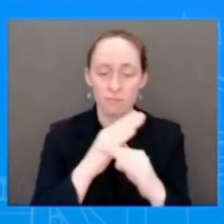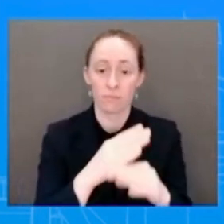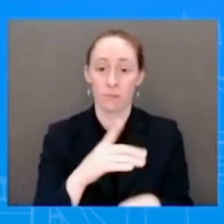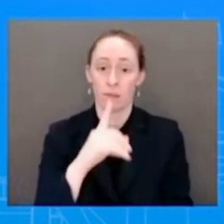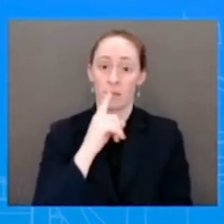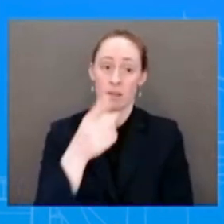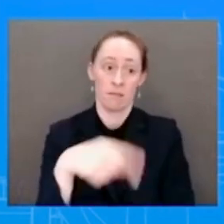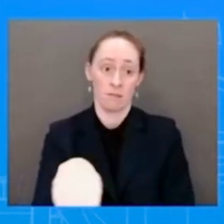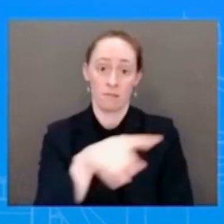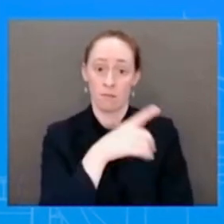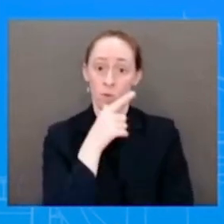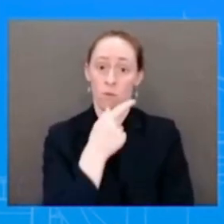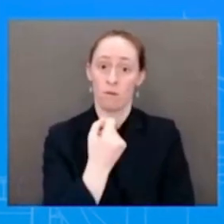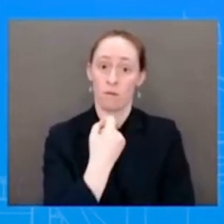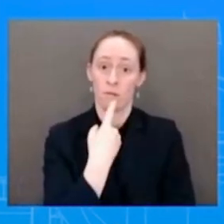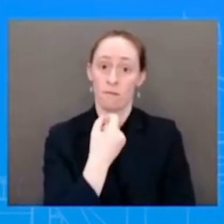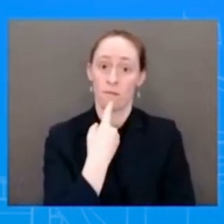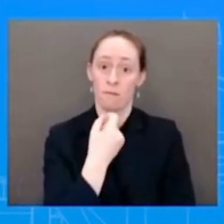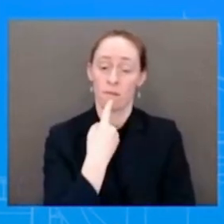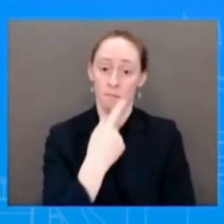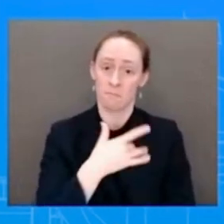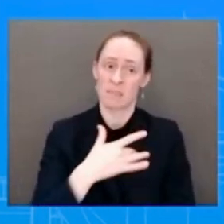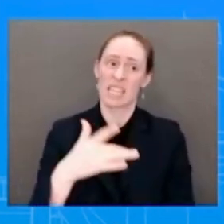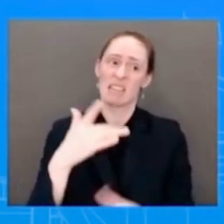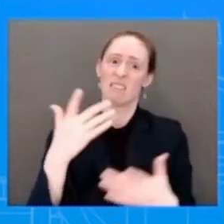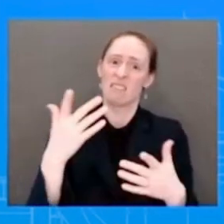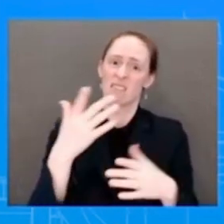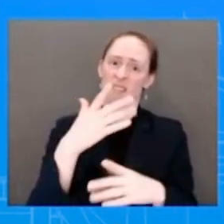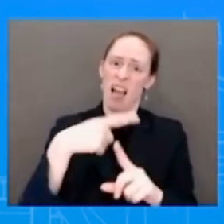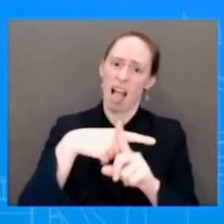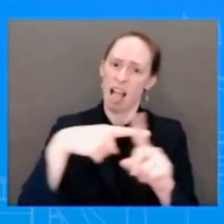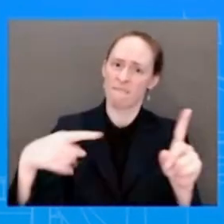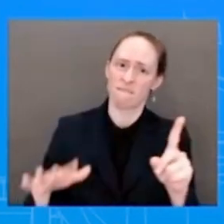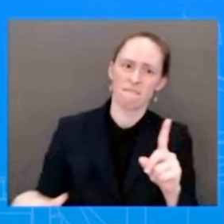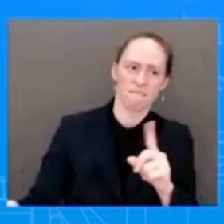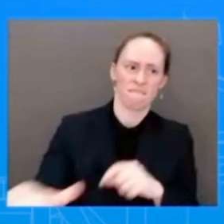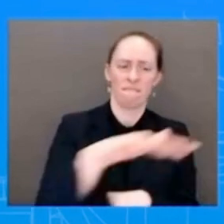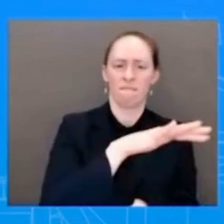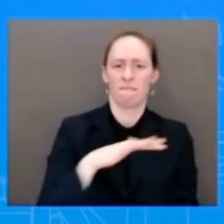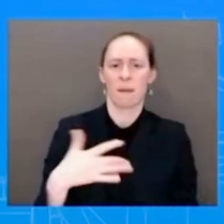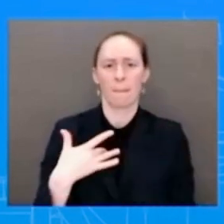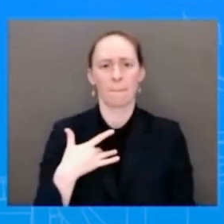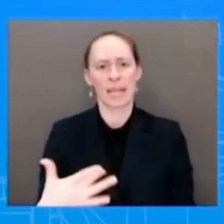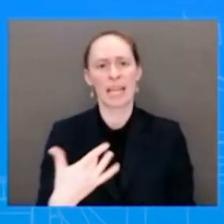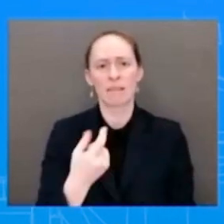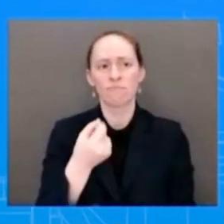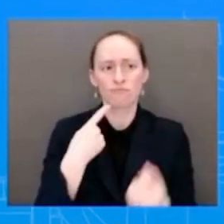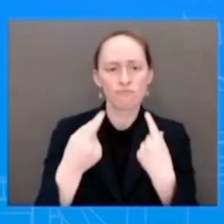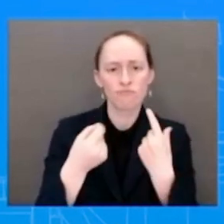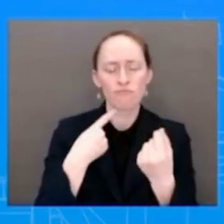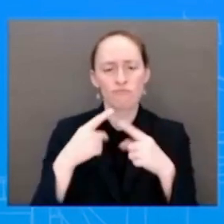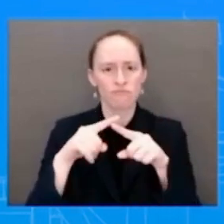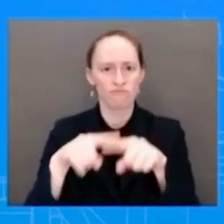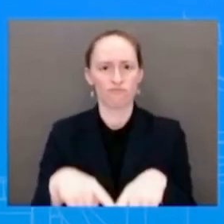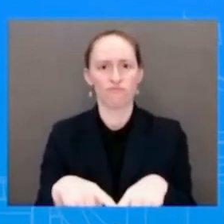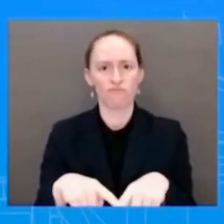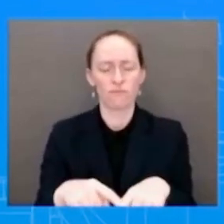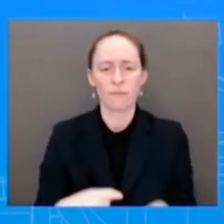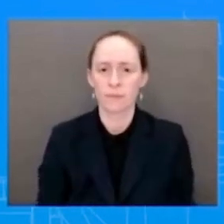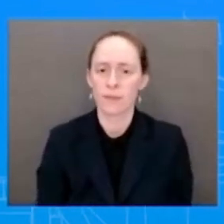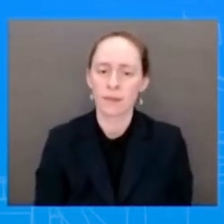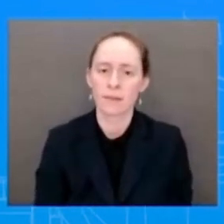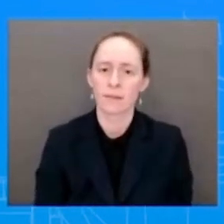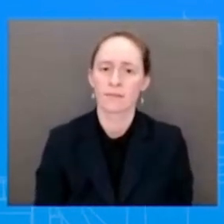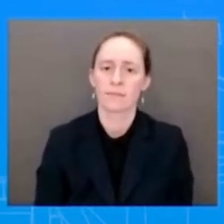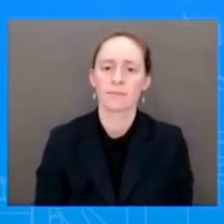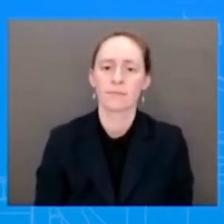leaders who are fighting to defend reproductive rights, those on the front lines of addressing the more than 100 anti-choice bills that